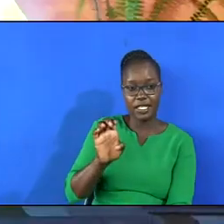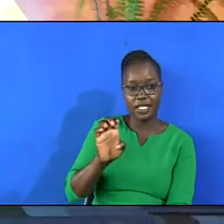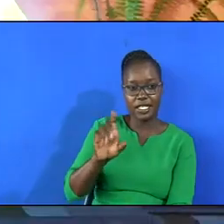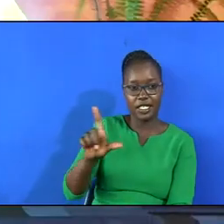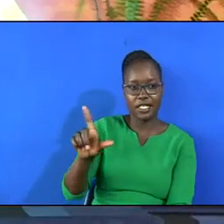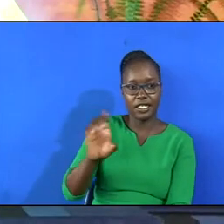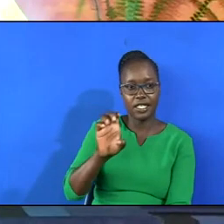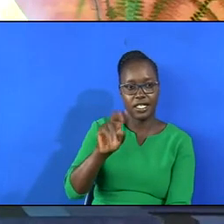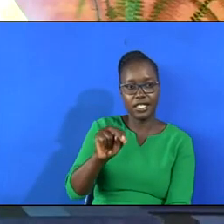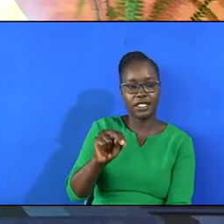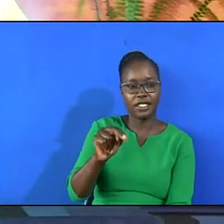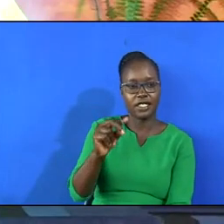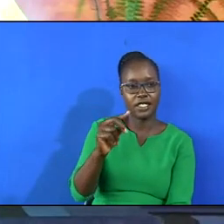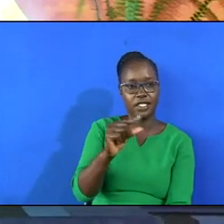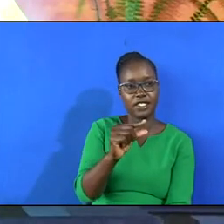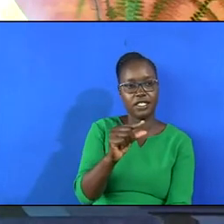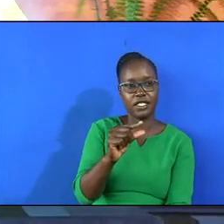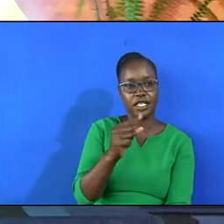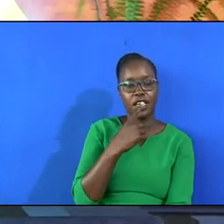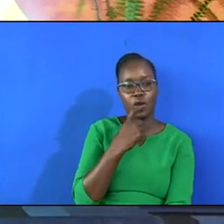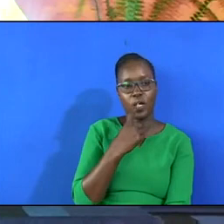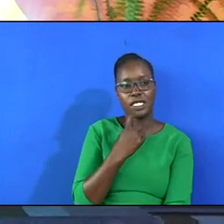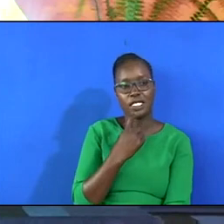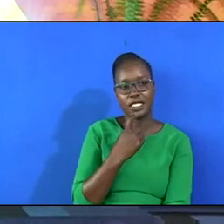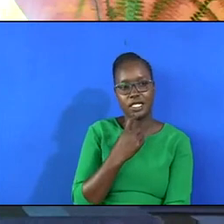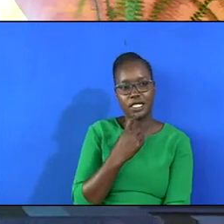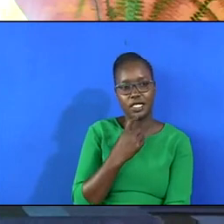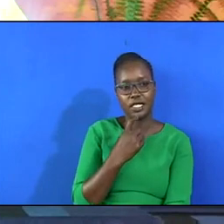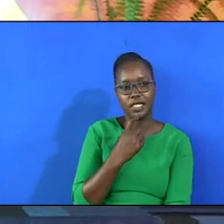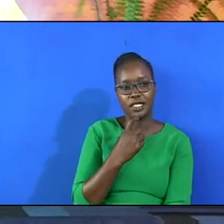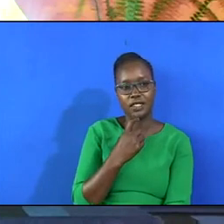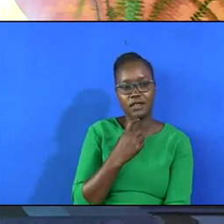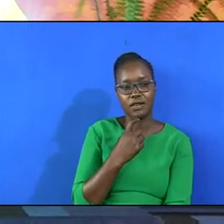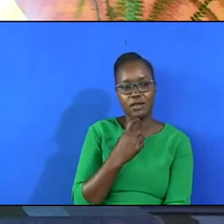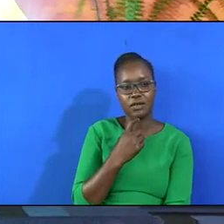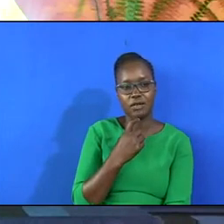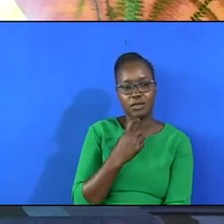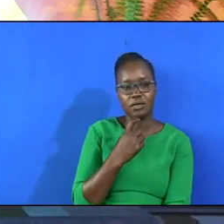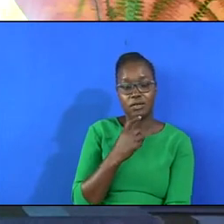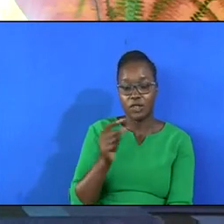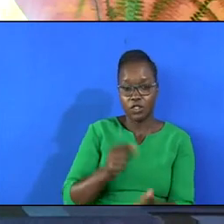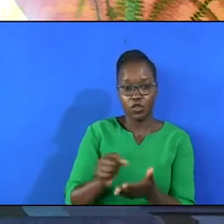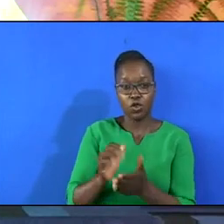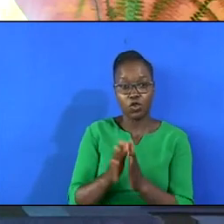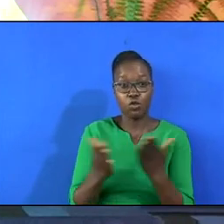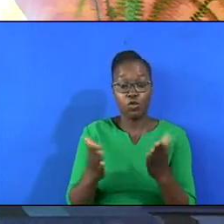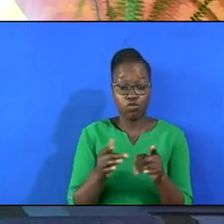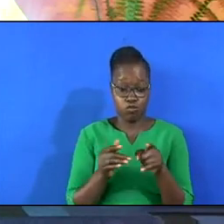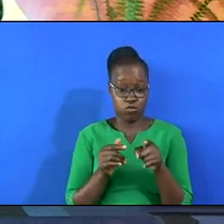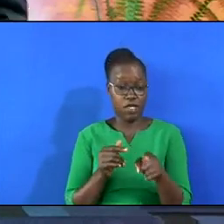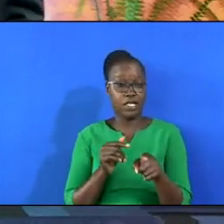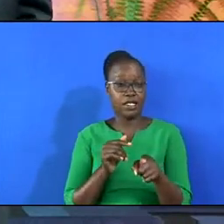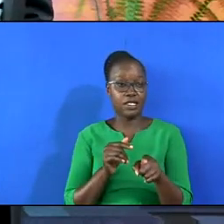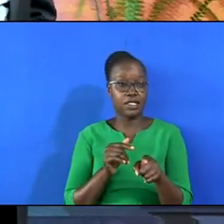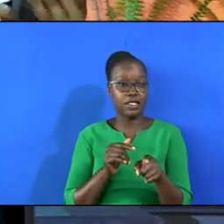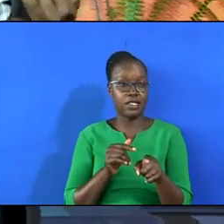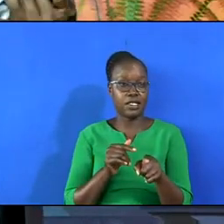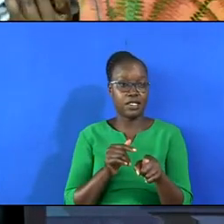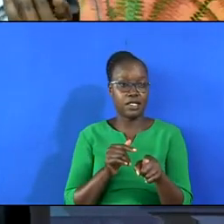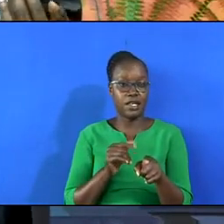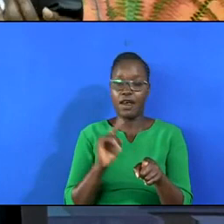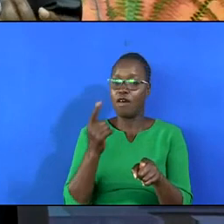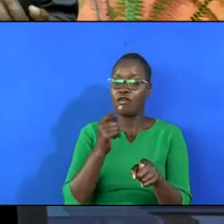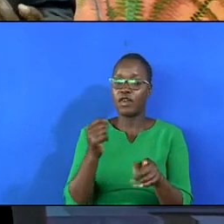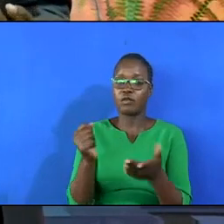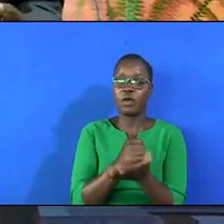G. White. She wrote that book, and it was